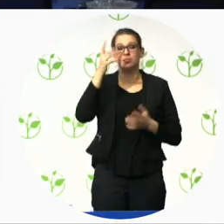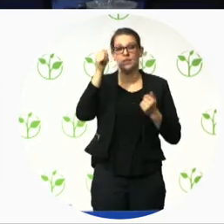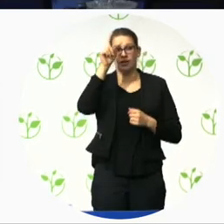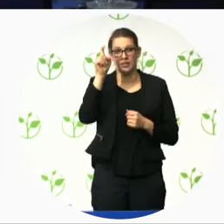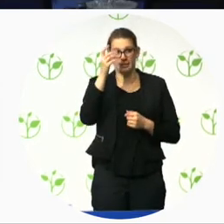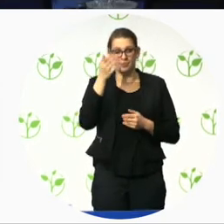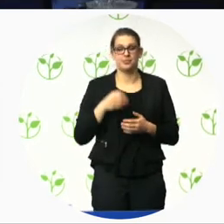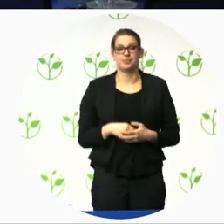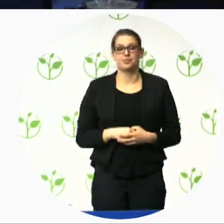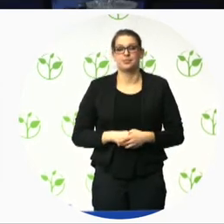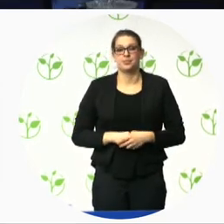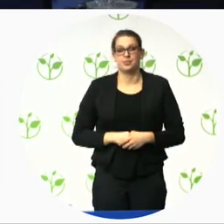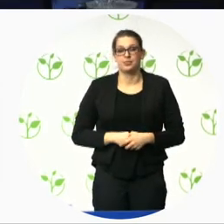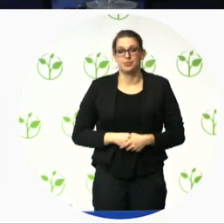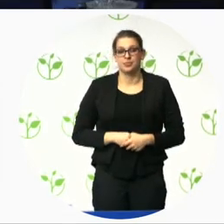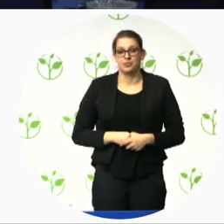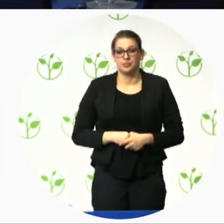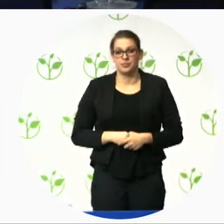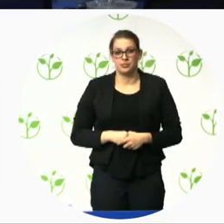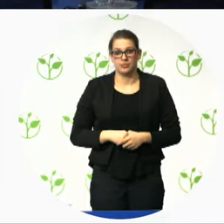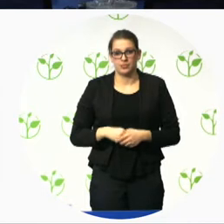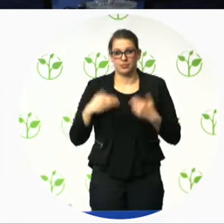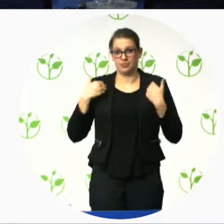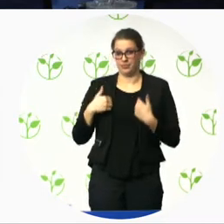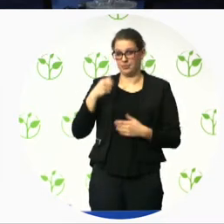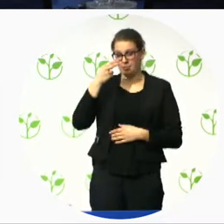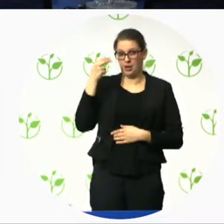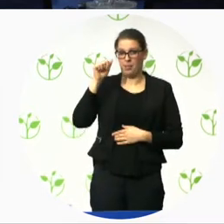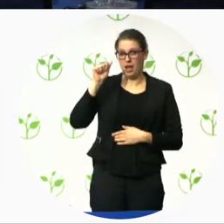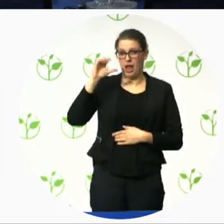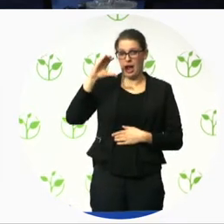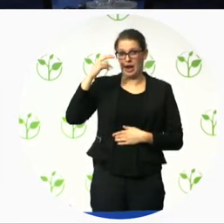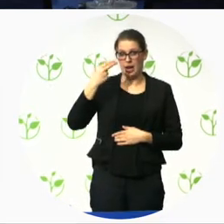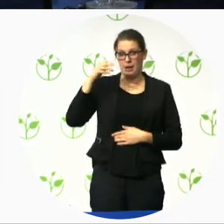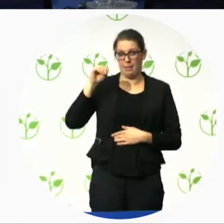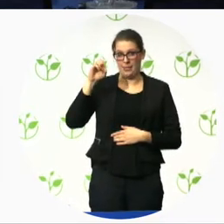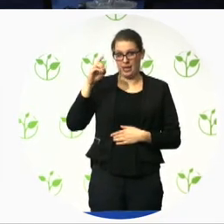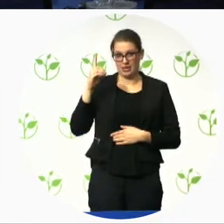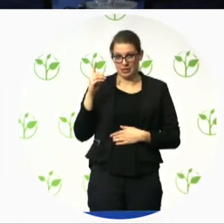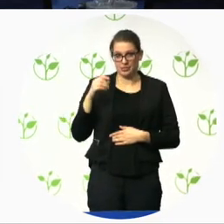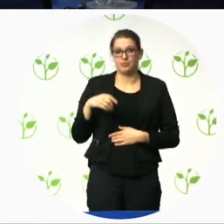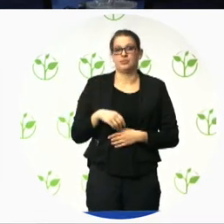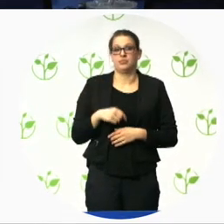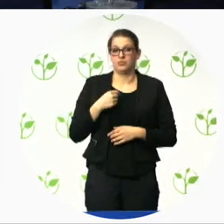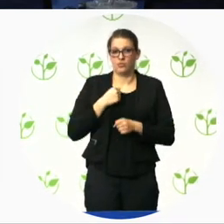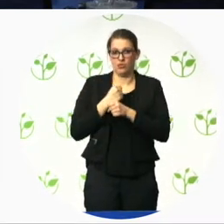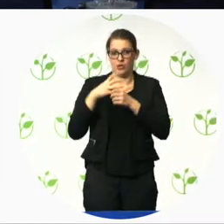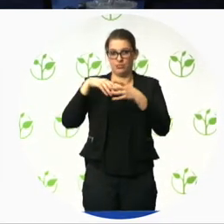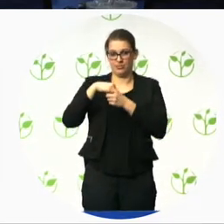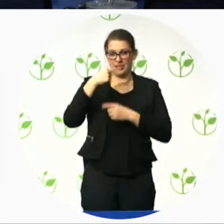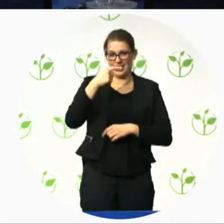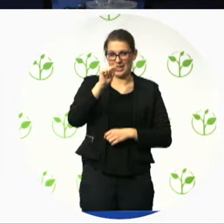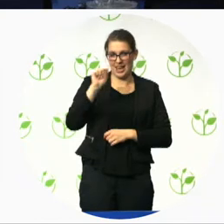it's Ahmed from Gates actually and my question to my colleague Tracy there